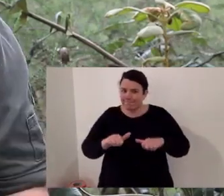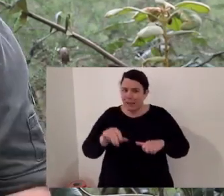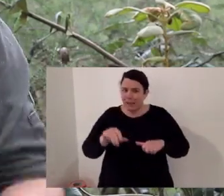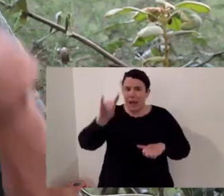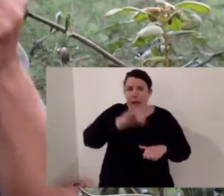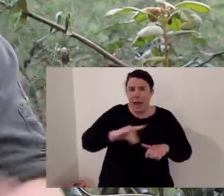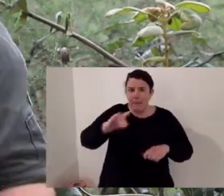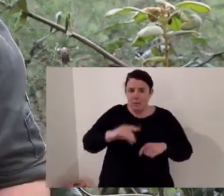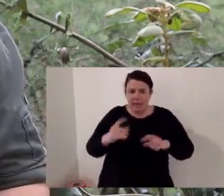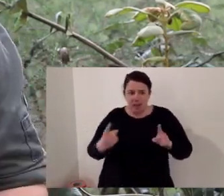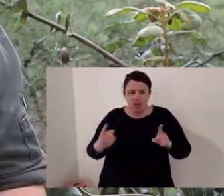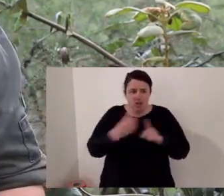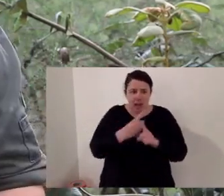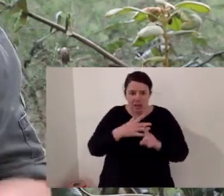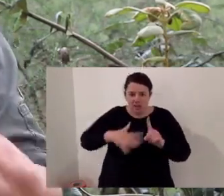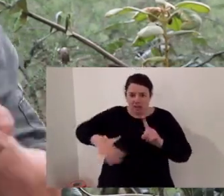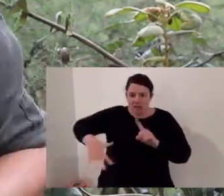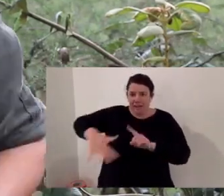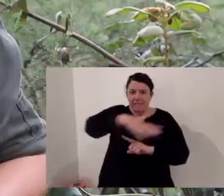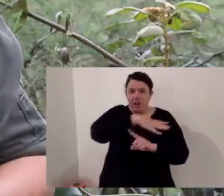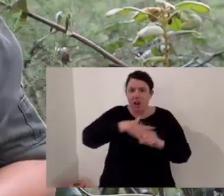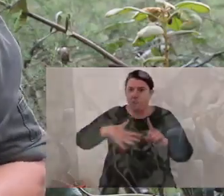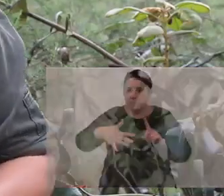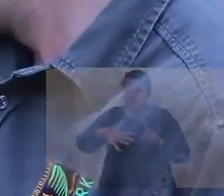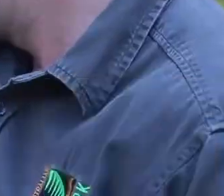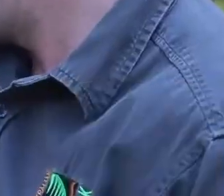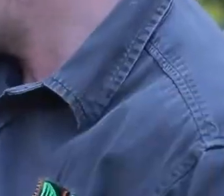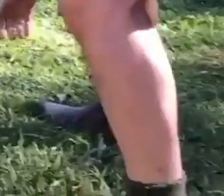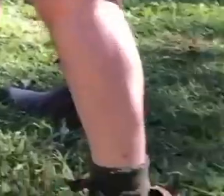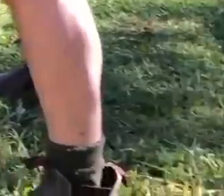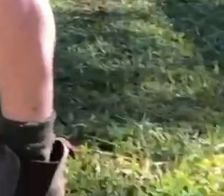Ecosystem Engineers. Can you guess what they are?